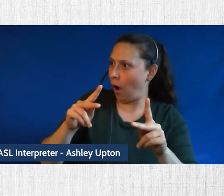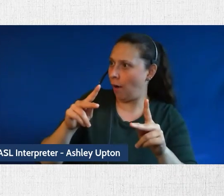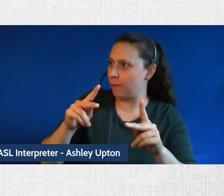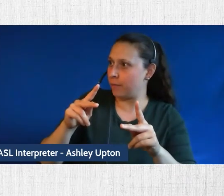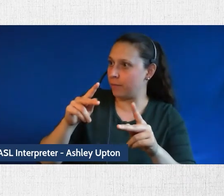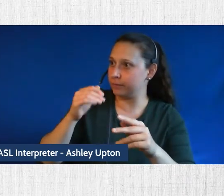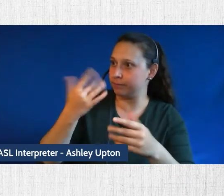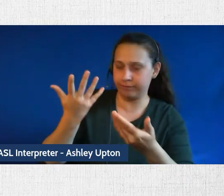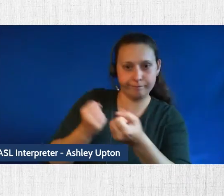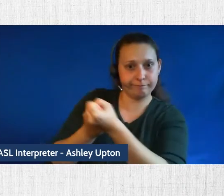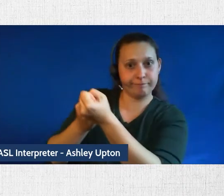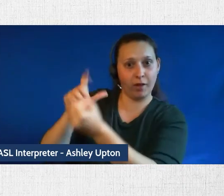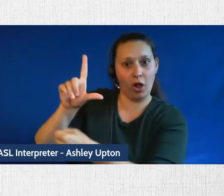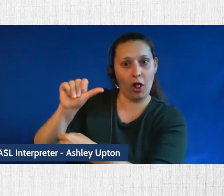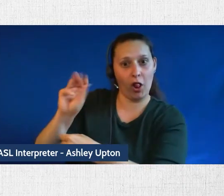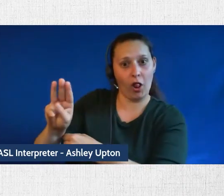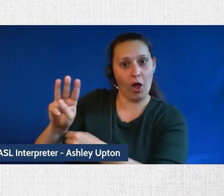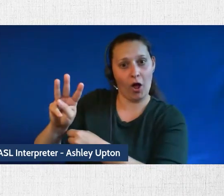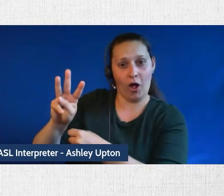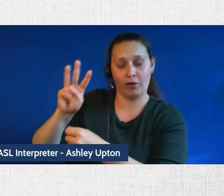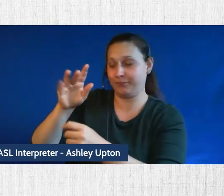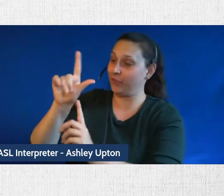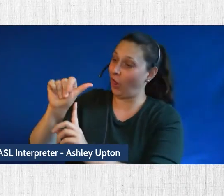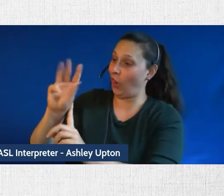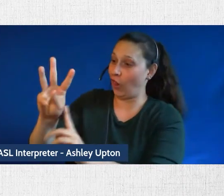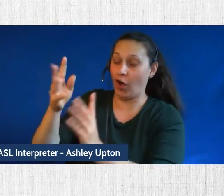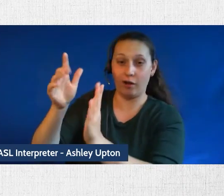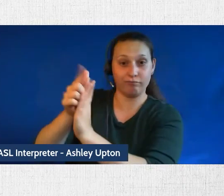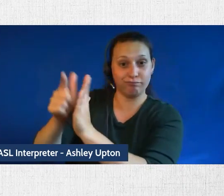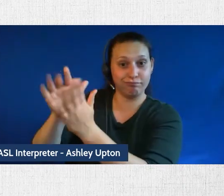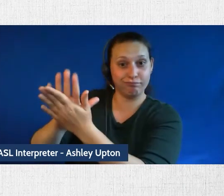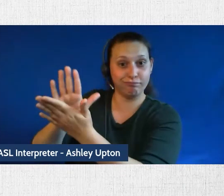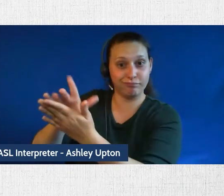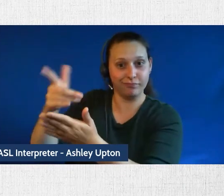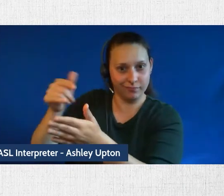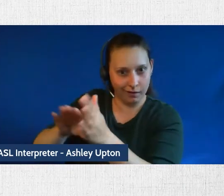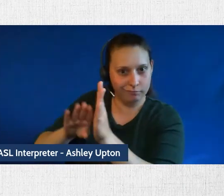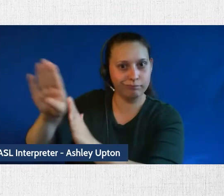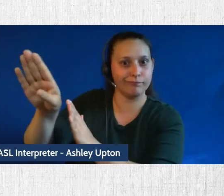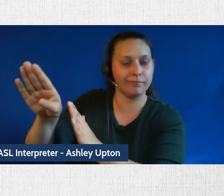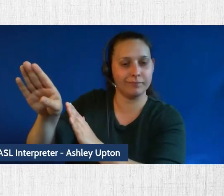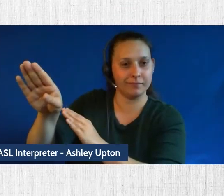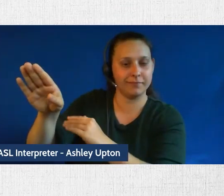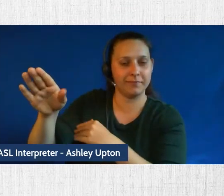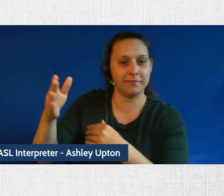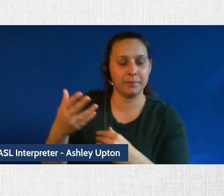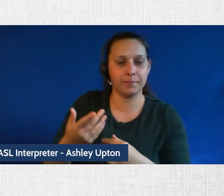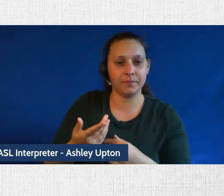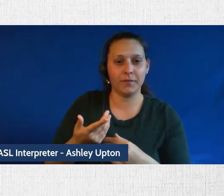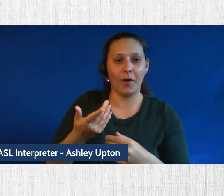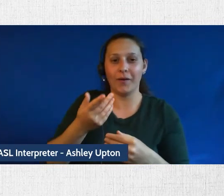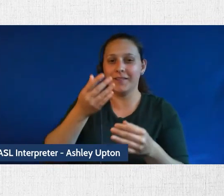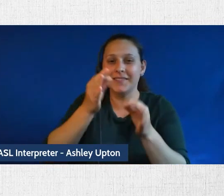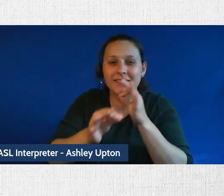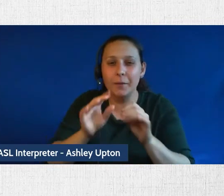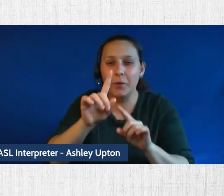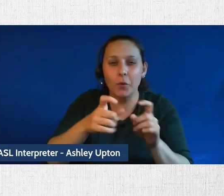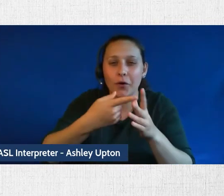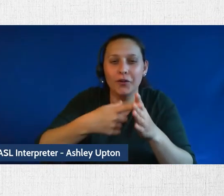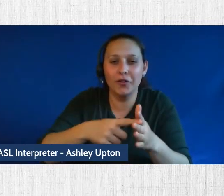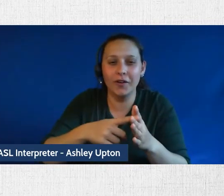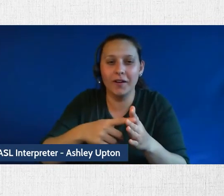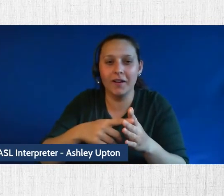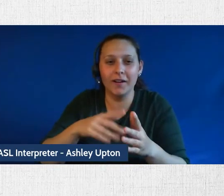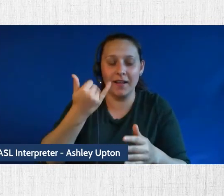kind of get started as well. So, you know, we started out with some simple questions, as you've been seeing, like, how can we analyze